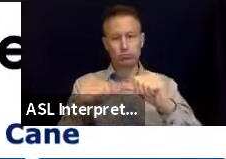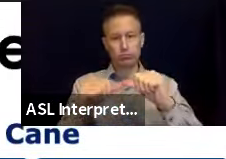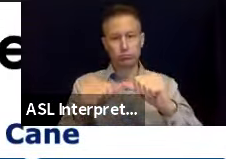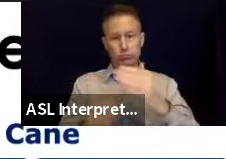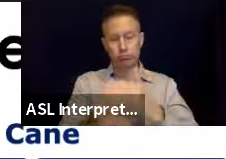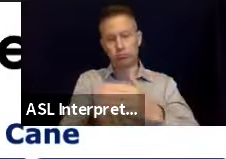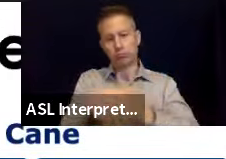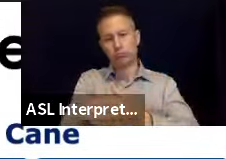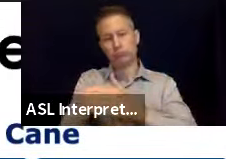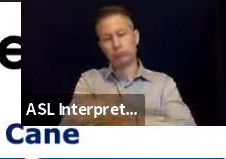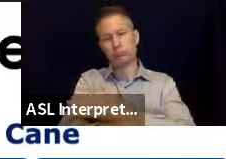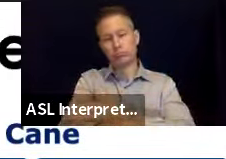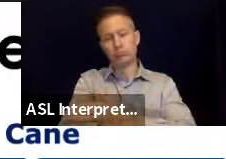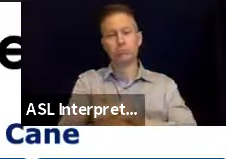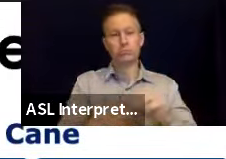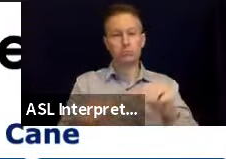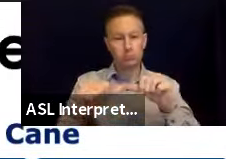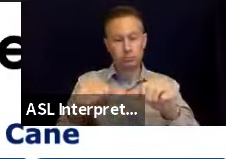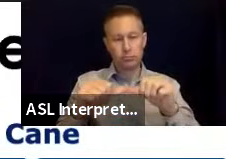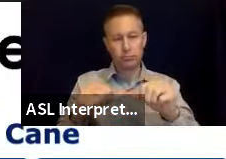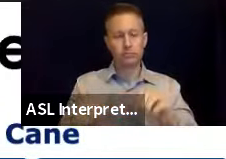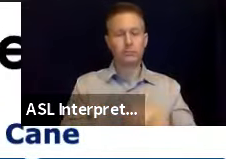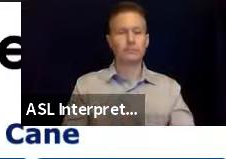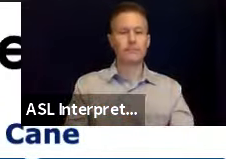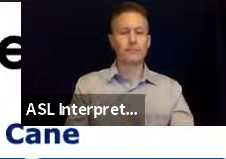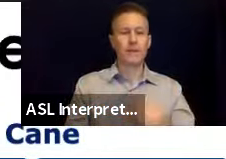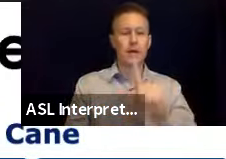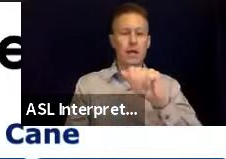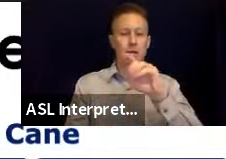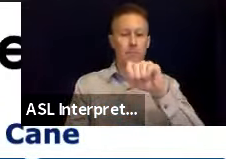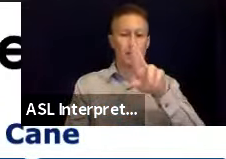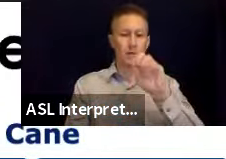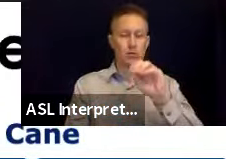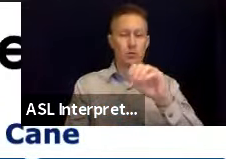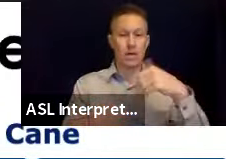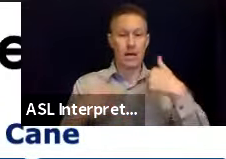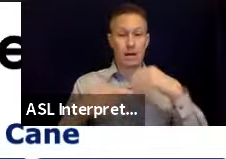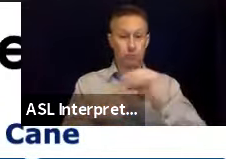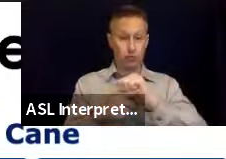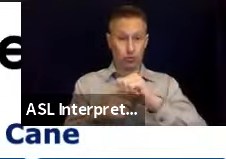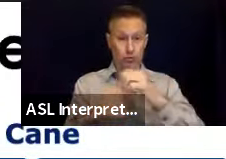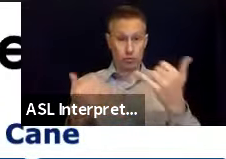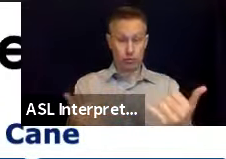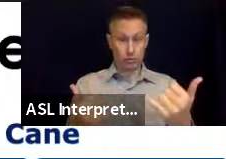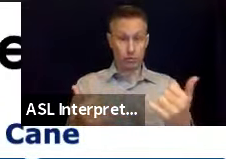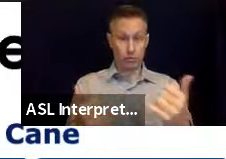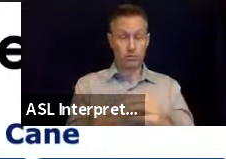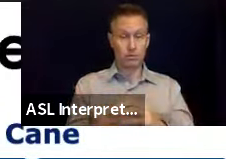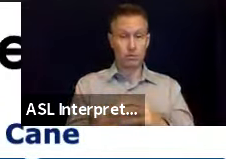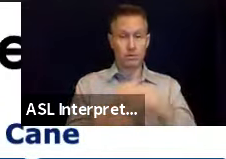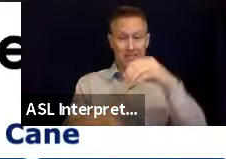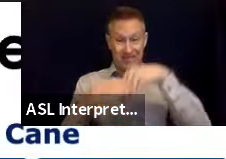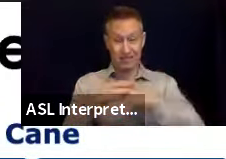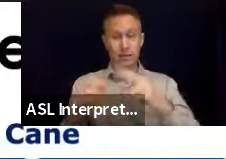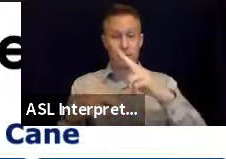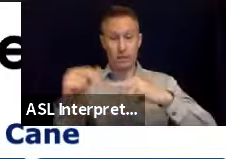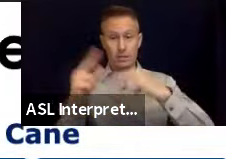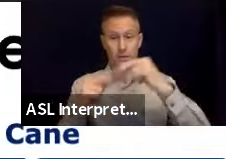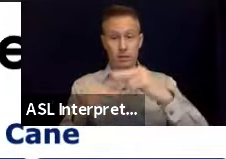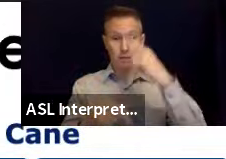the time. So this is where they're doing it. And actually, LA Metro is doing a drill today in all of the buildings for